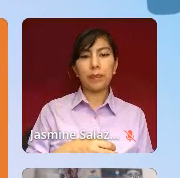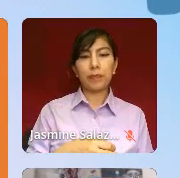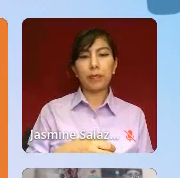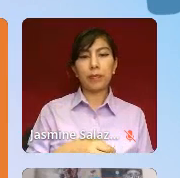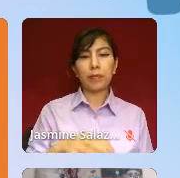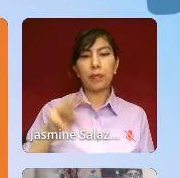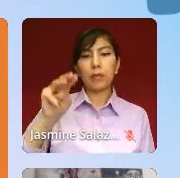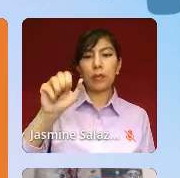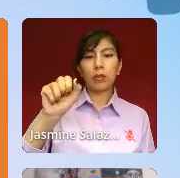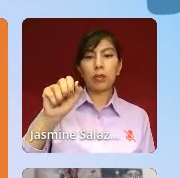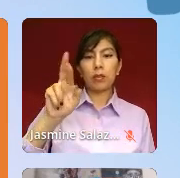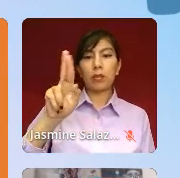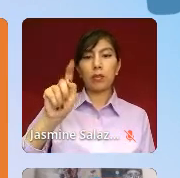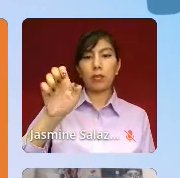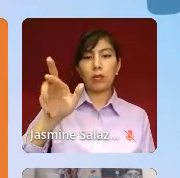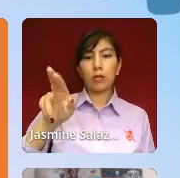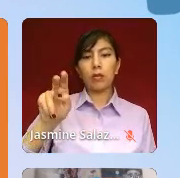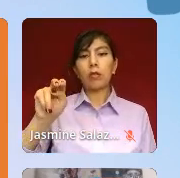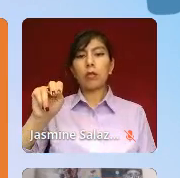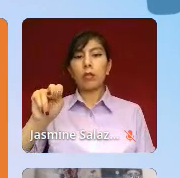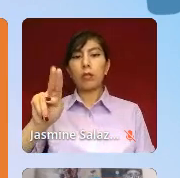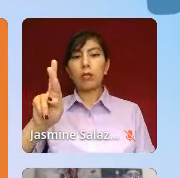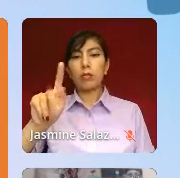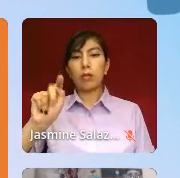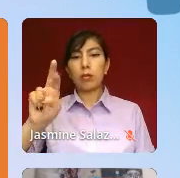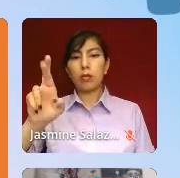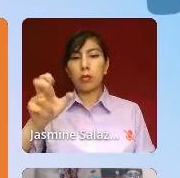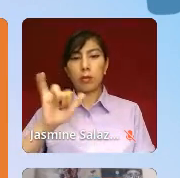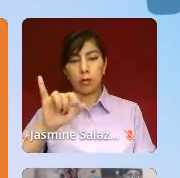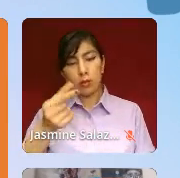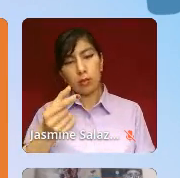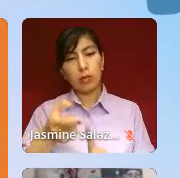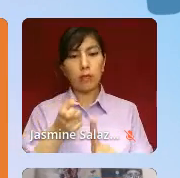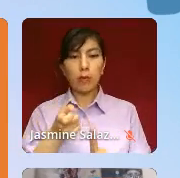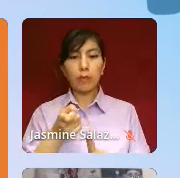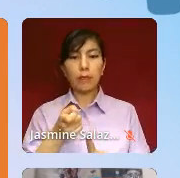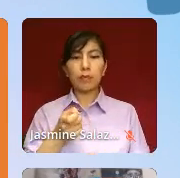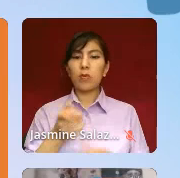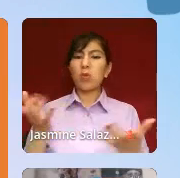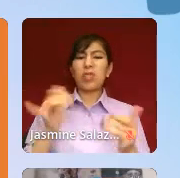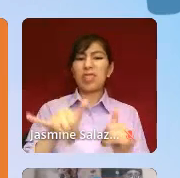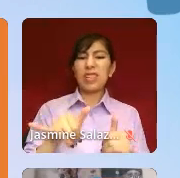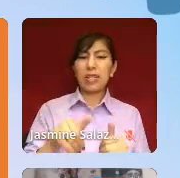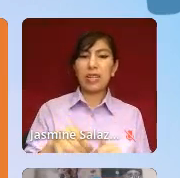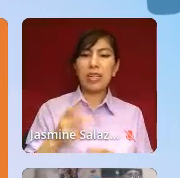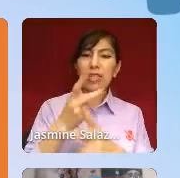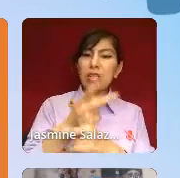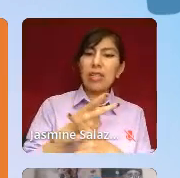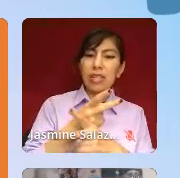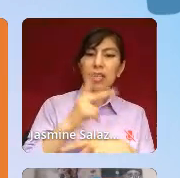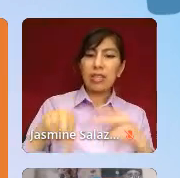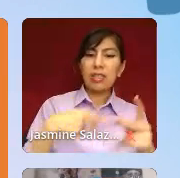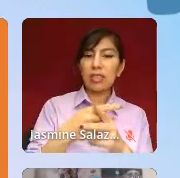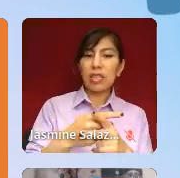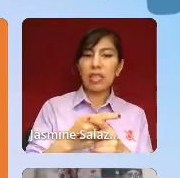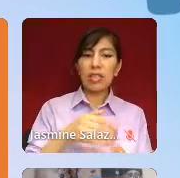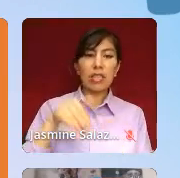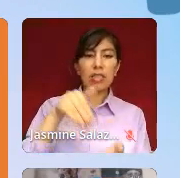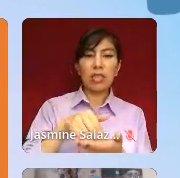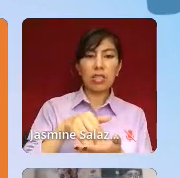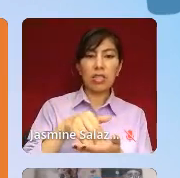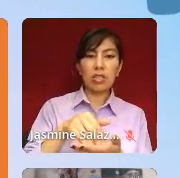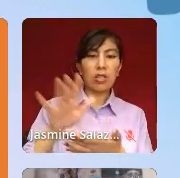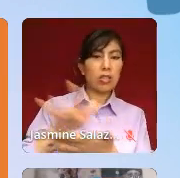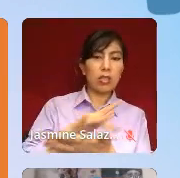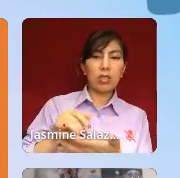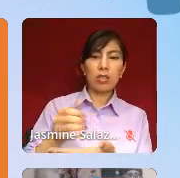a name to what I was experiencing, what I was doing. Martyr nurturing is a caring style that centers the desecration and denial of